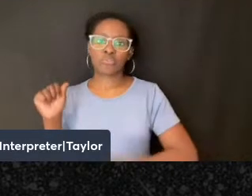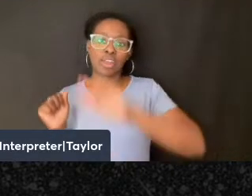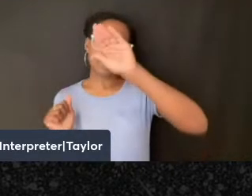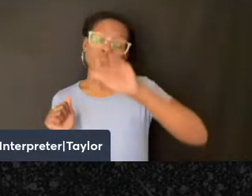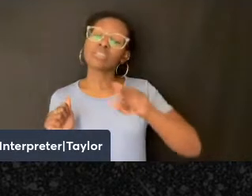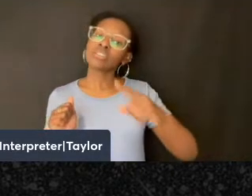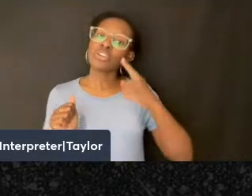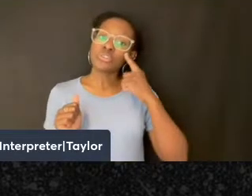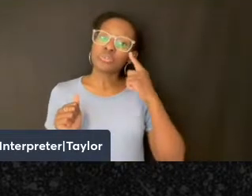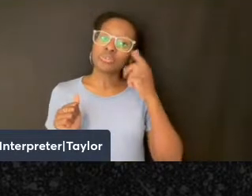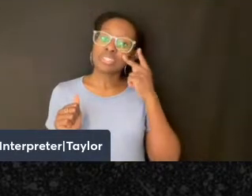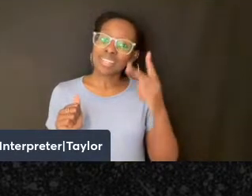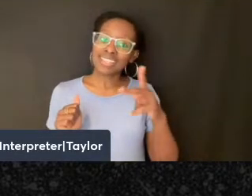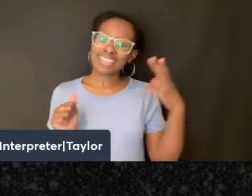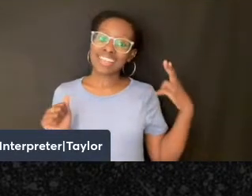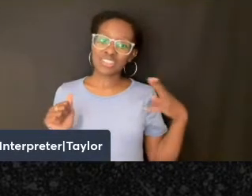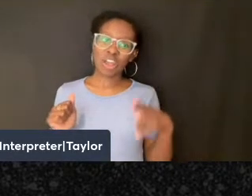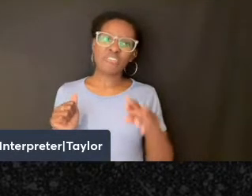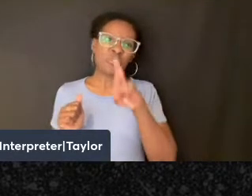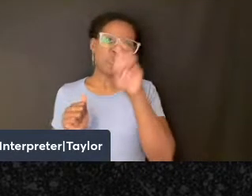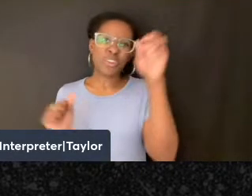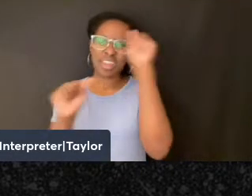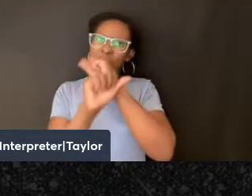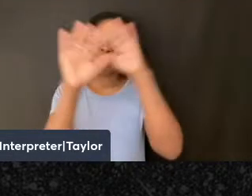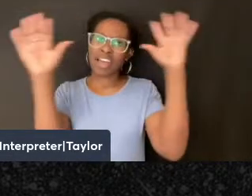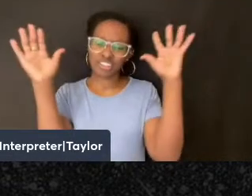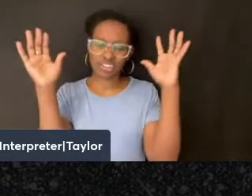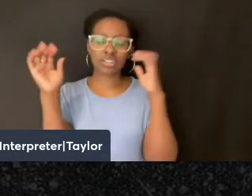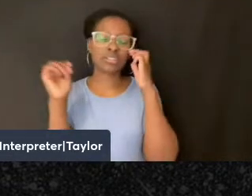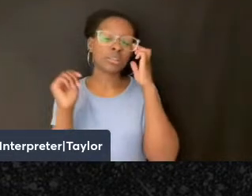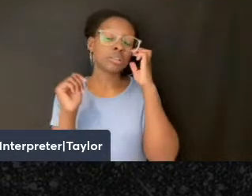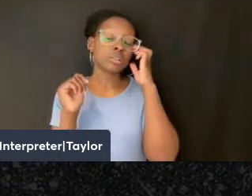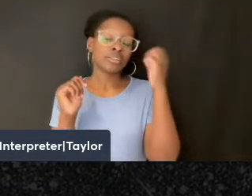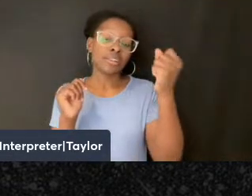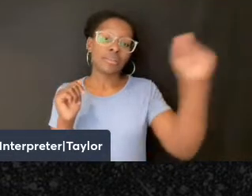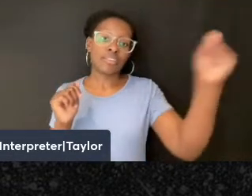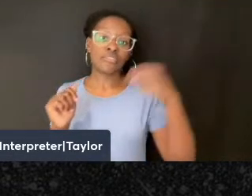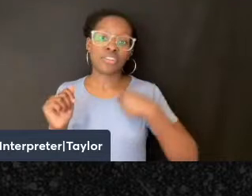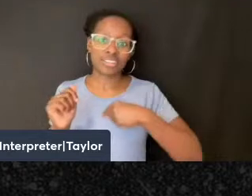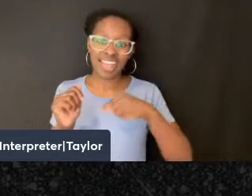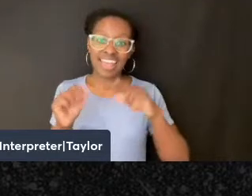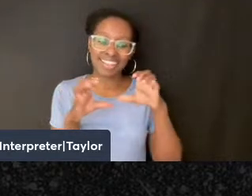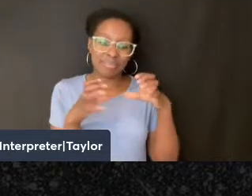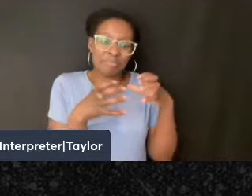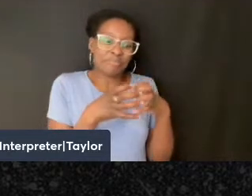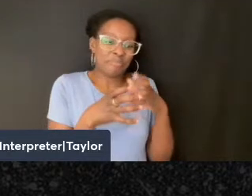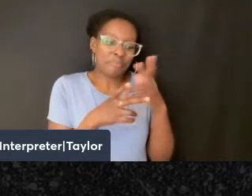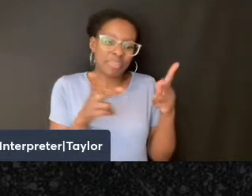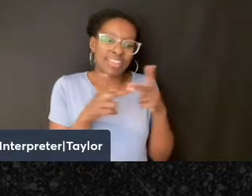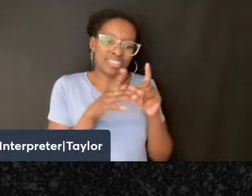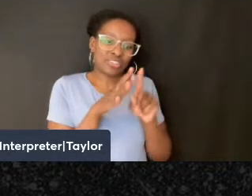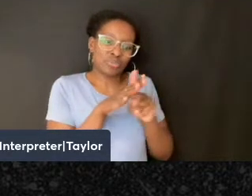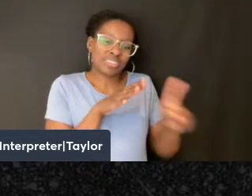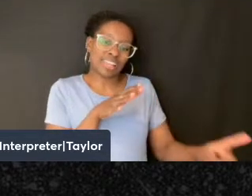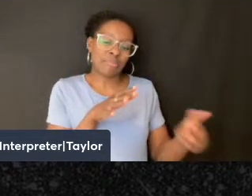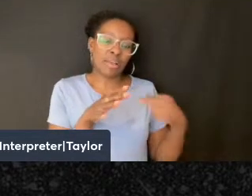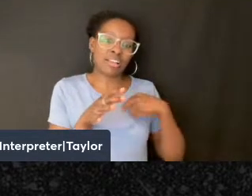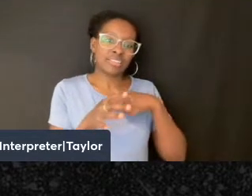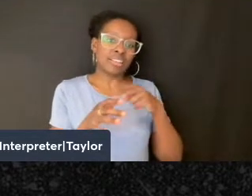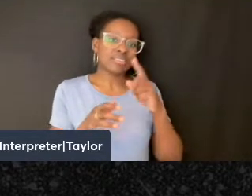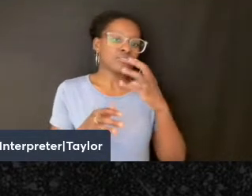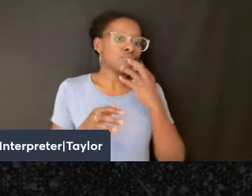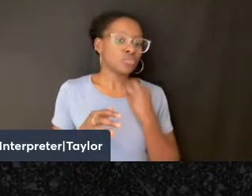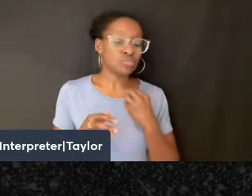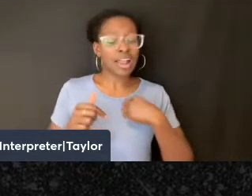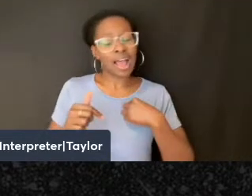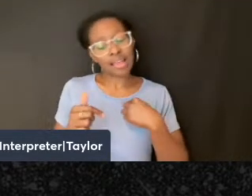potential source for reimagining a post-Zionist landscape for us as Jews, followed by, personally, I do and am incredibly